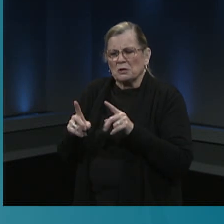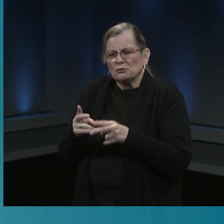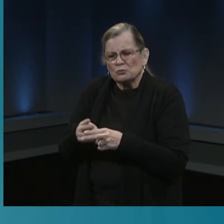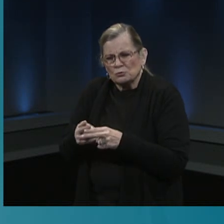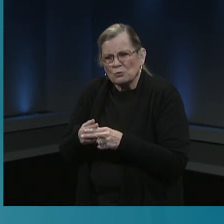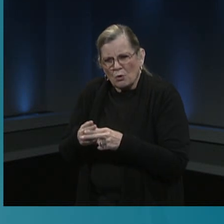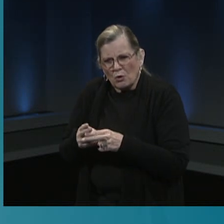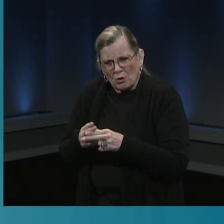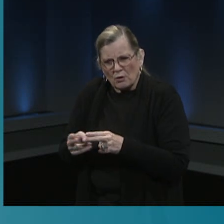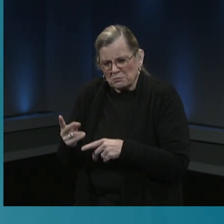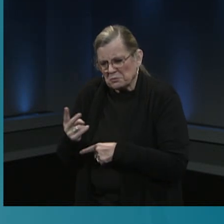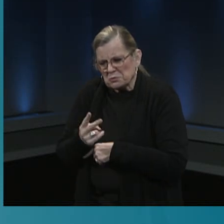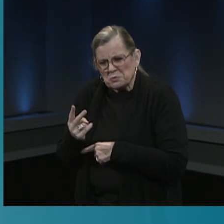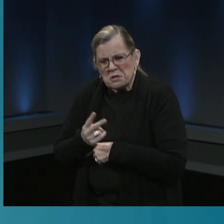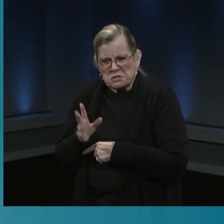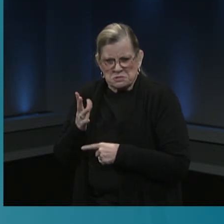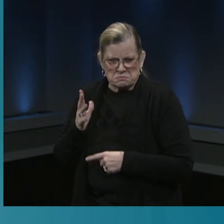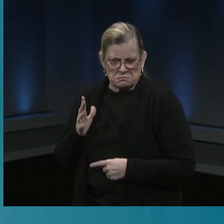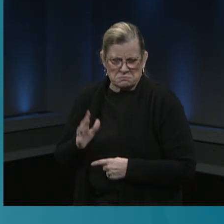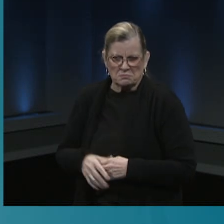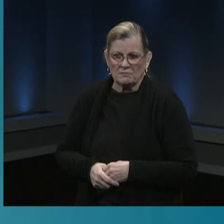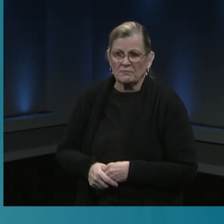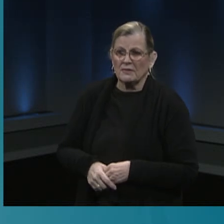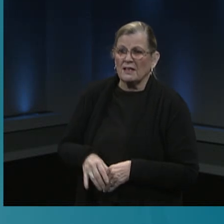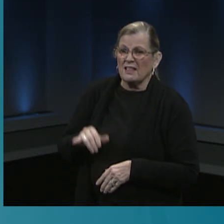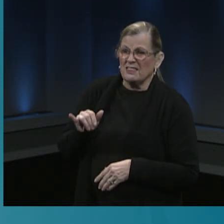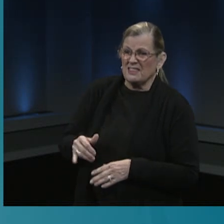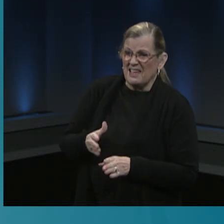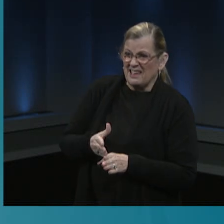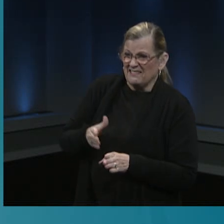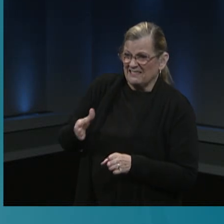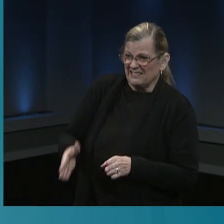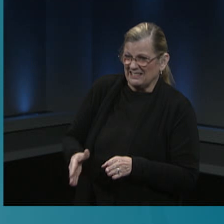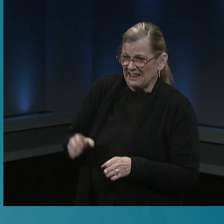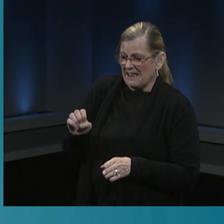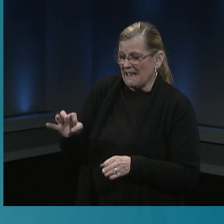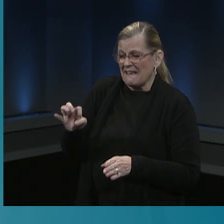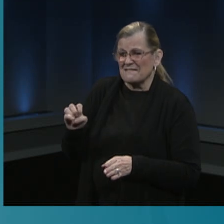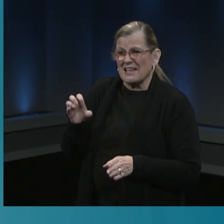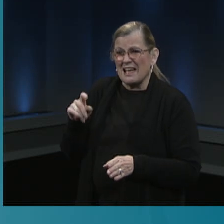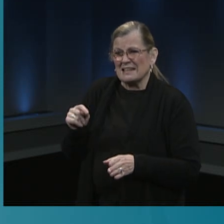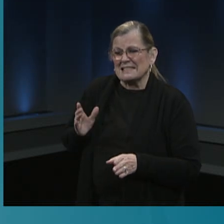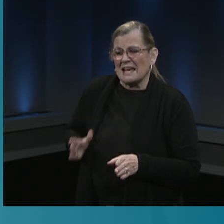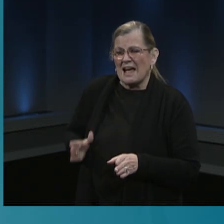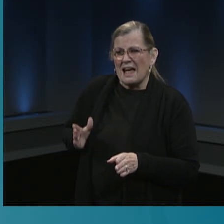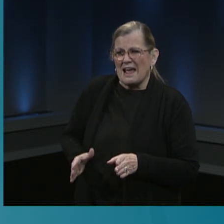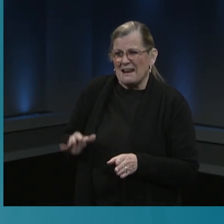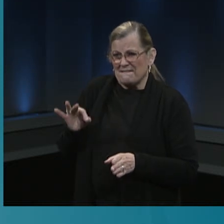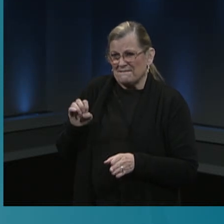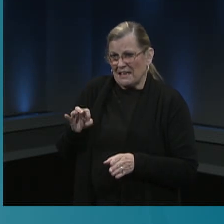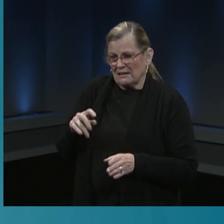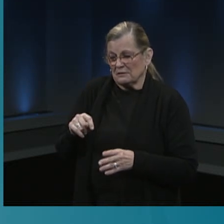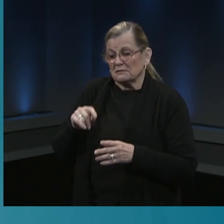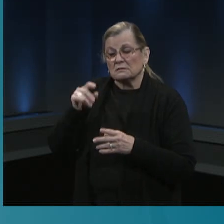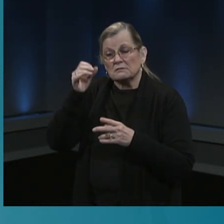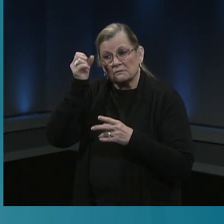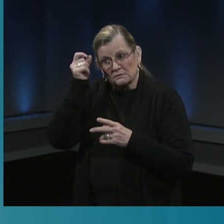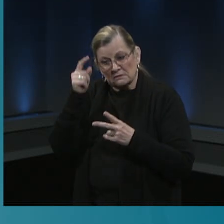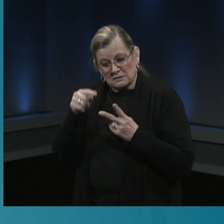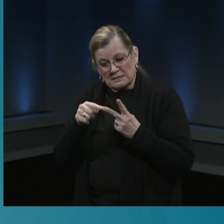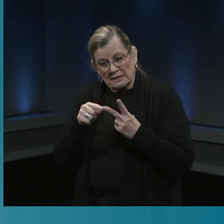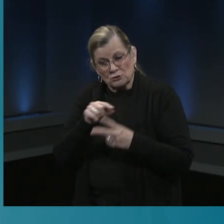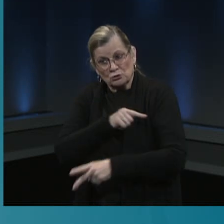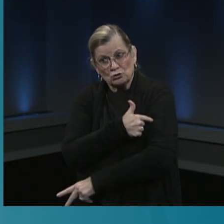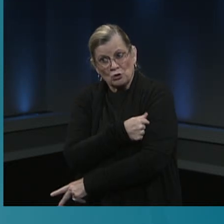and these side effects may be found more commonly with the second than with the first dose. We also